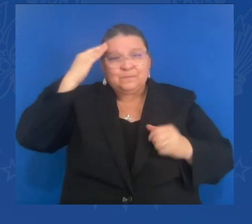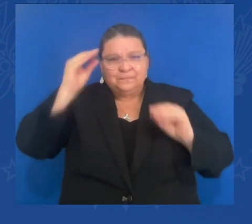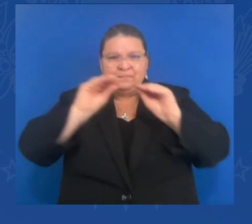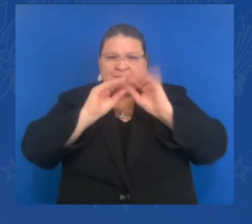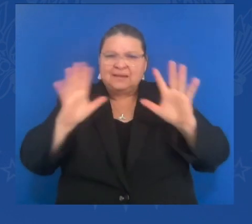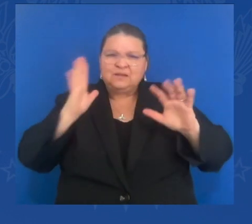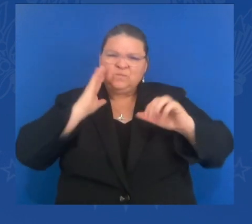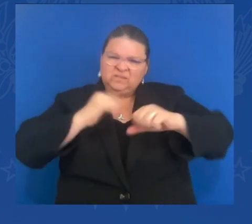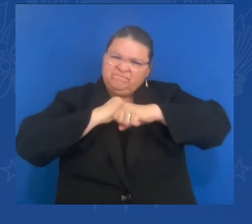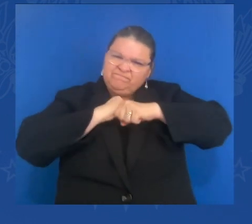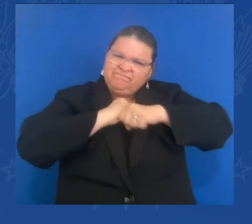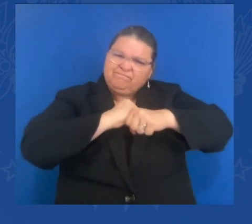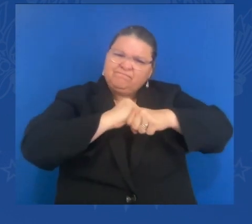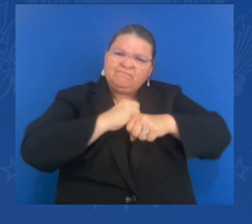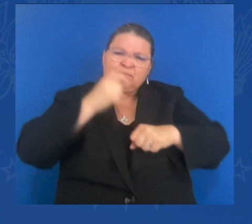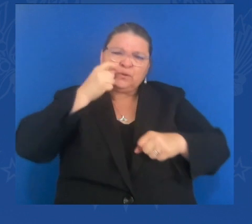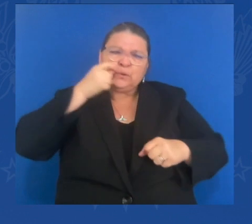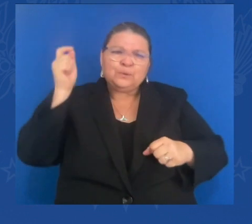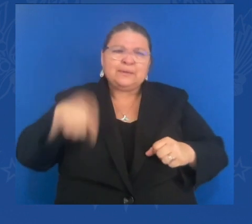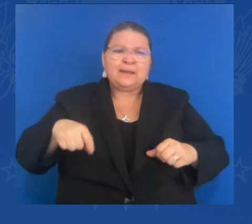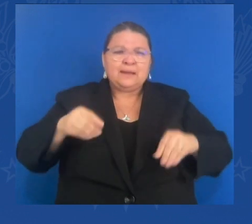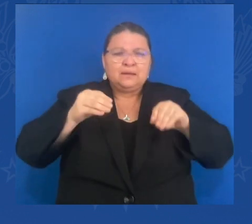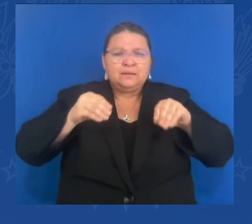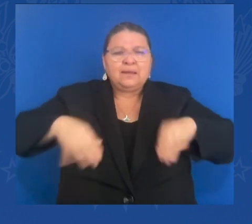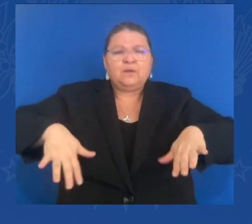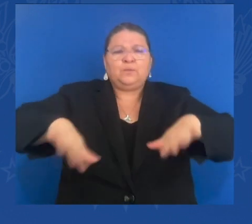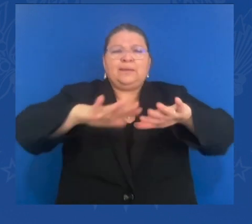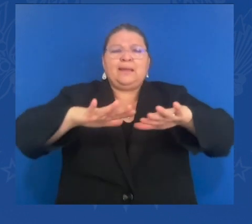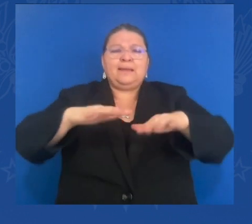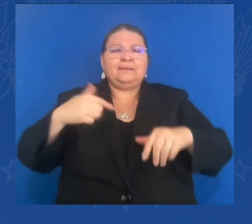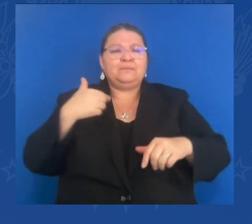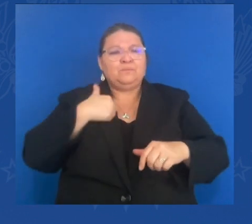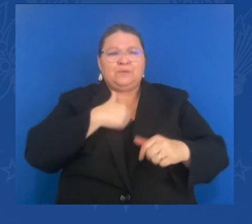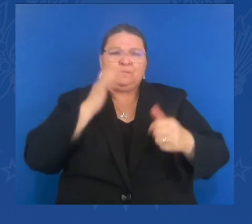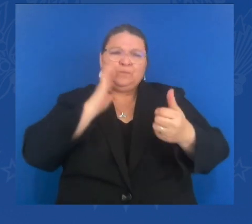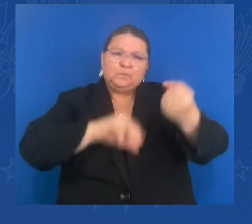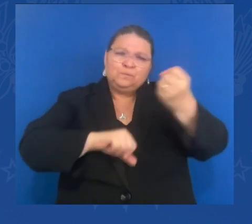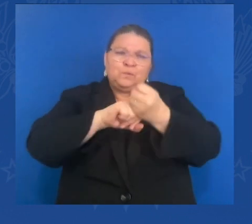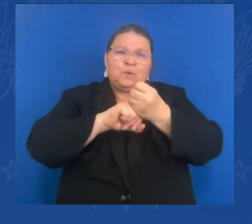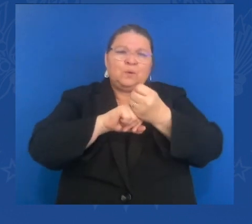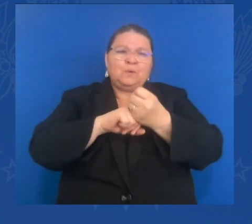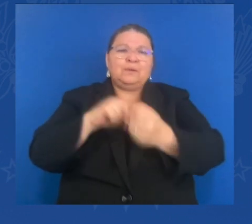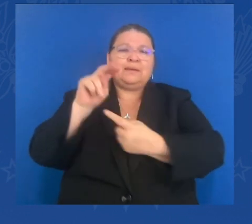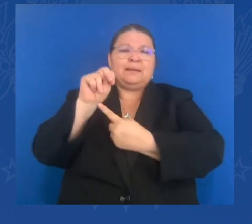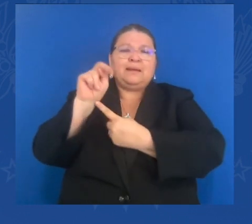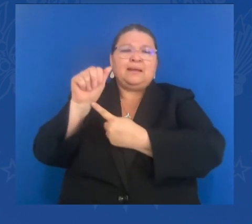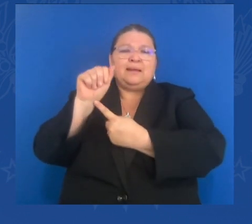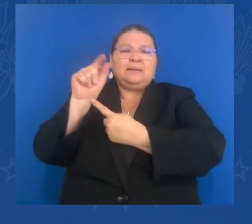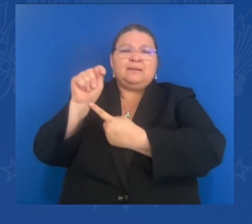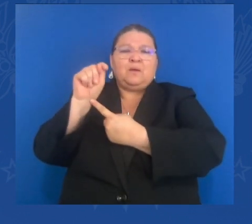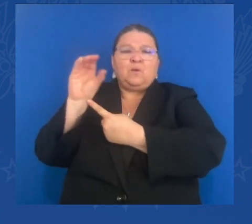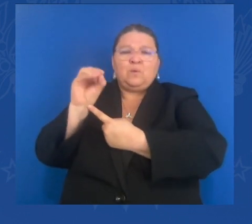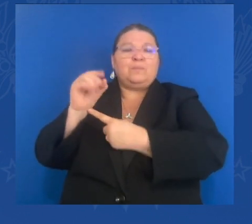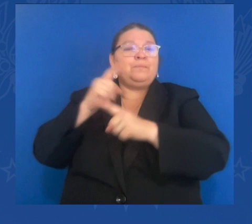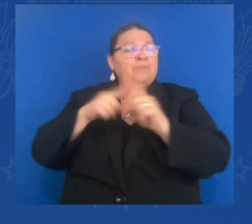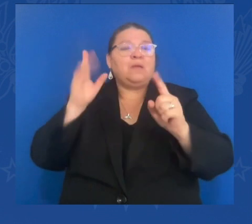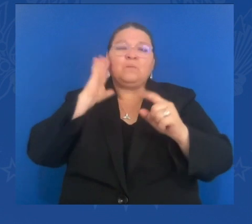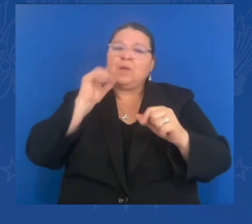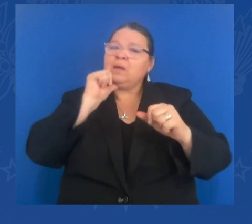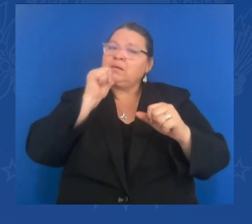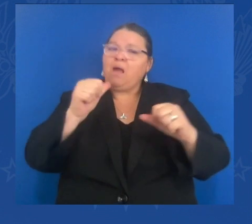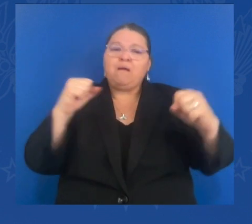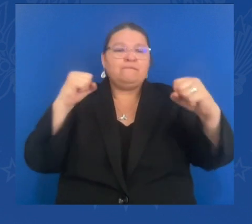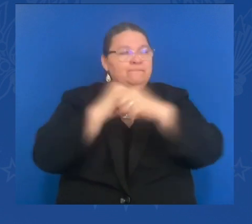galvanized NATO. We will not fight a war against Russia and Ukraine. The direct confrontation between